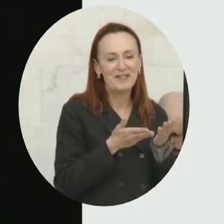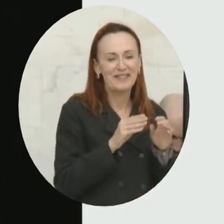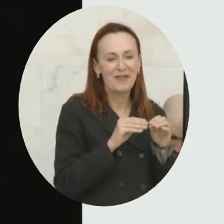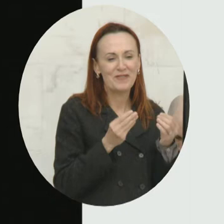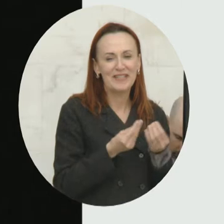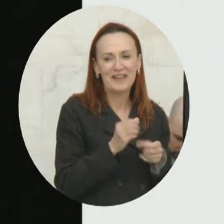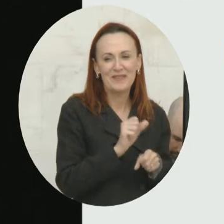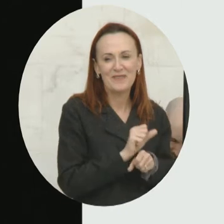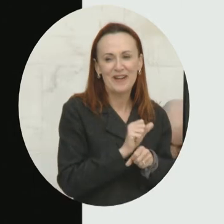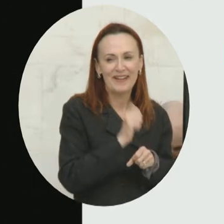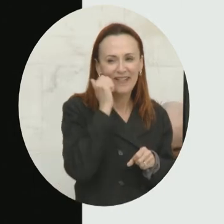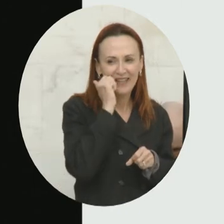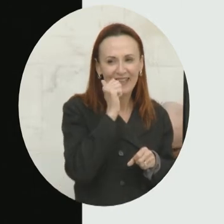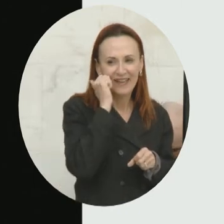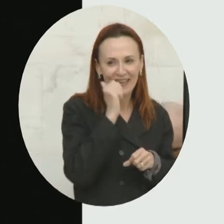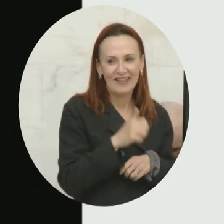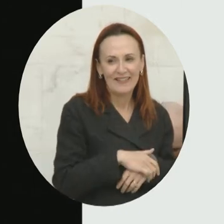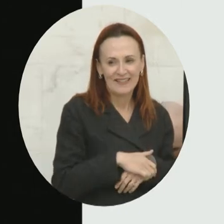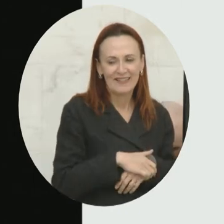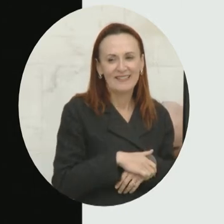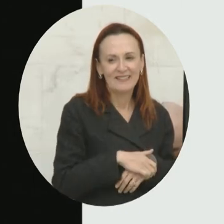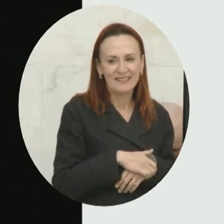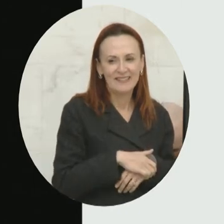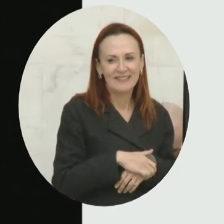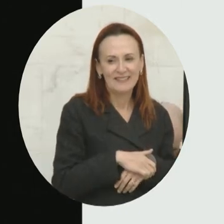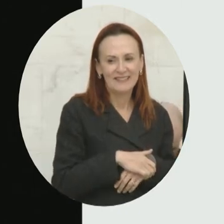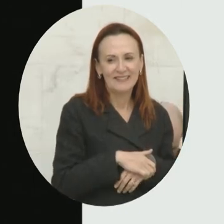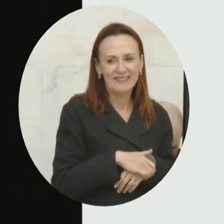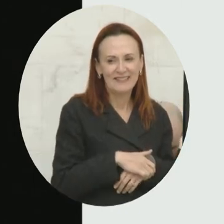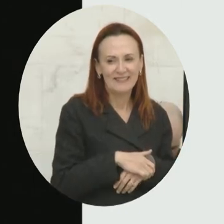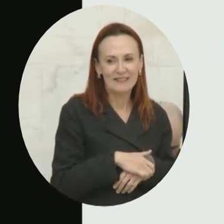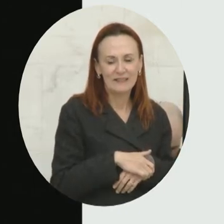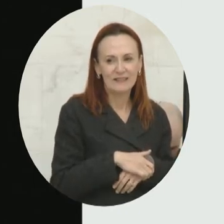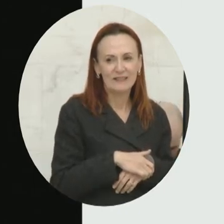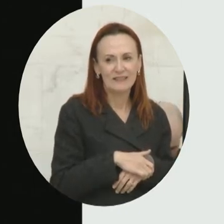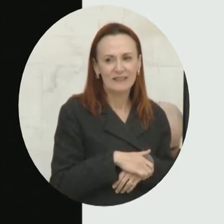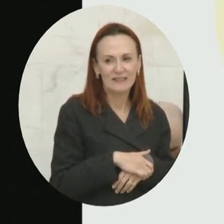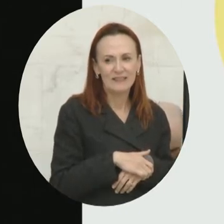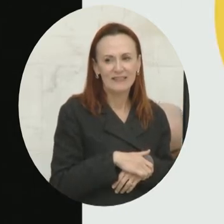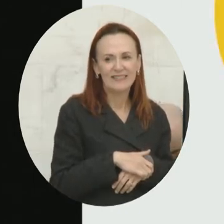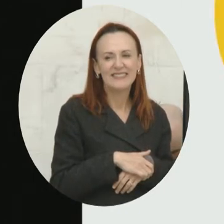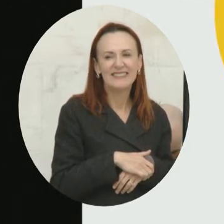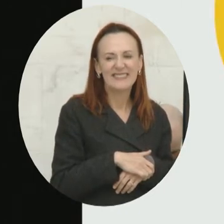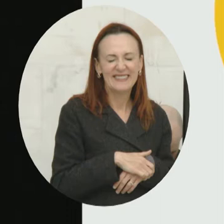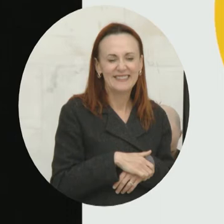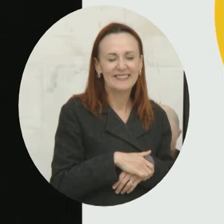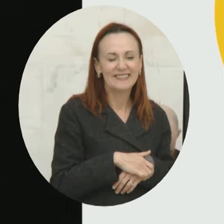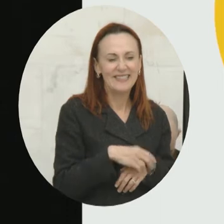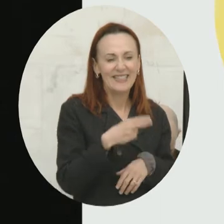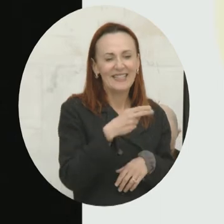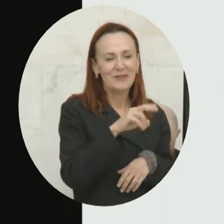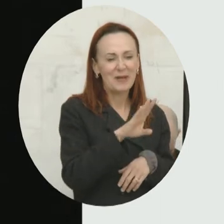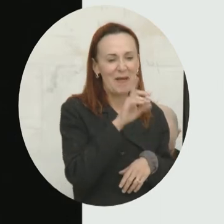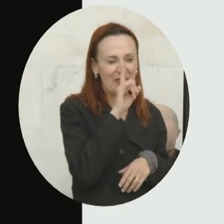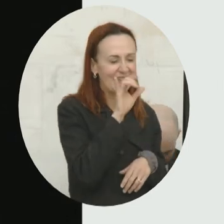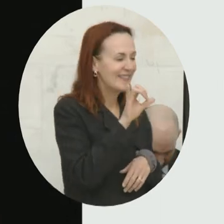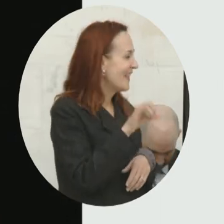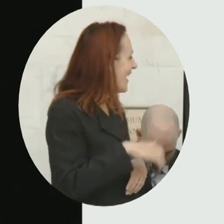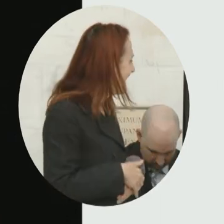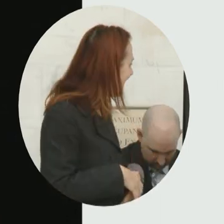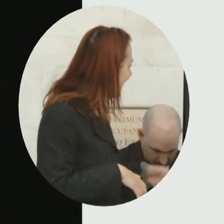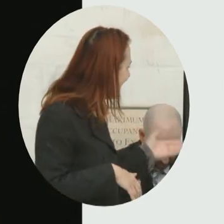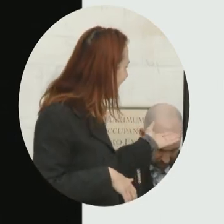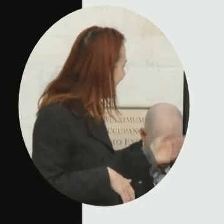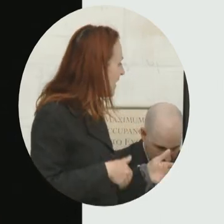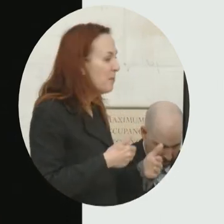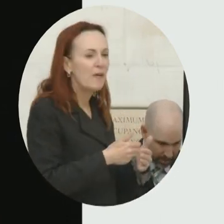together every day on their individual resilience and their collective ability to respond to times of stress. Here's what a hub looks like pre